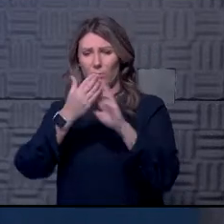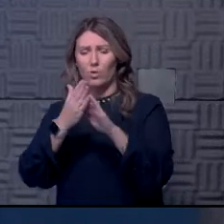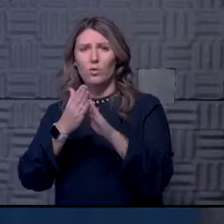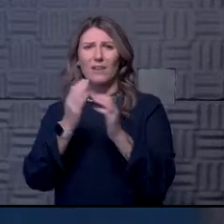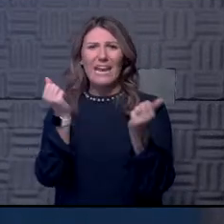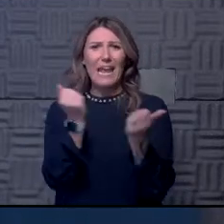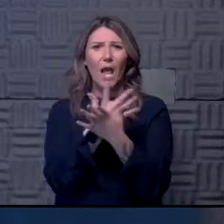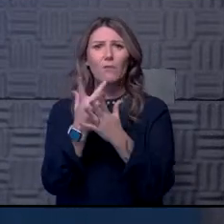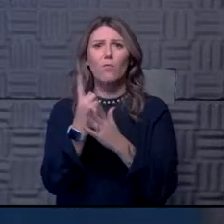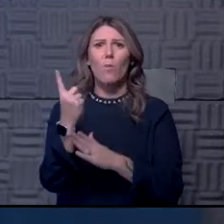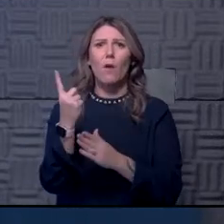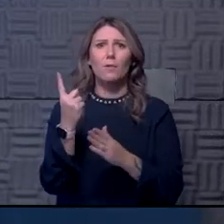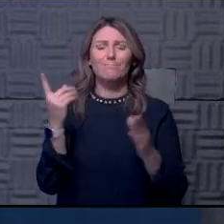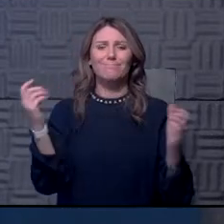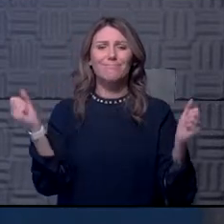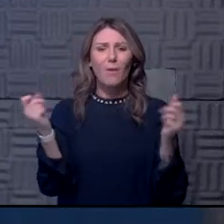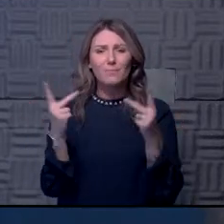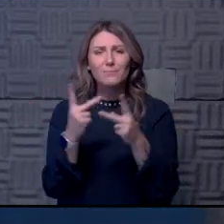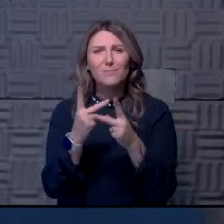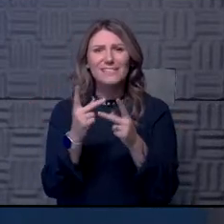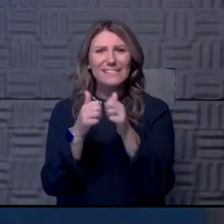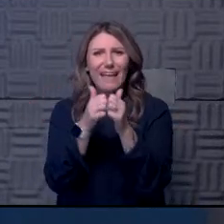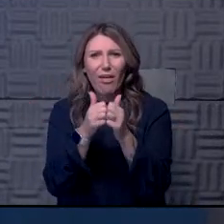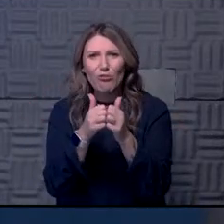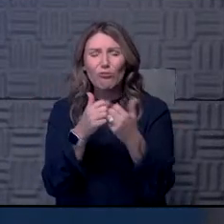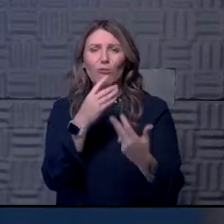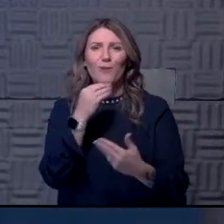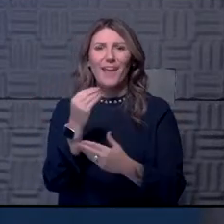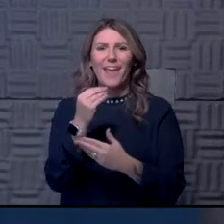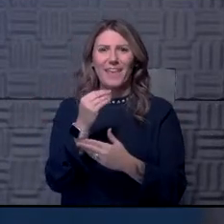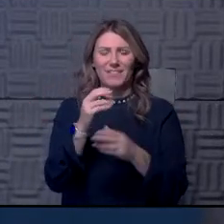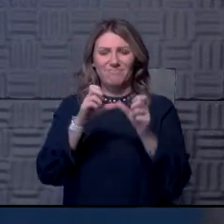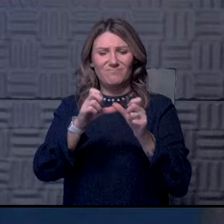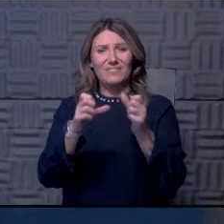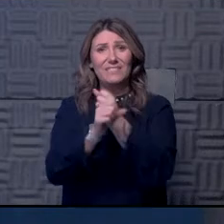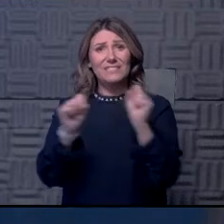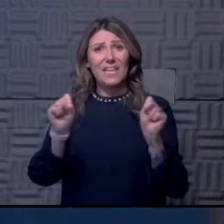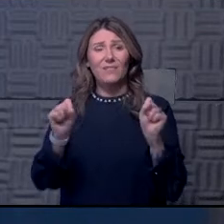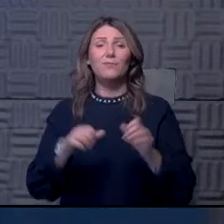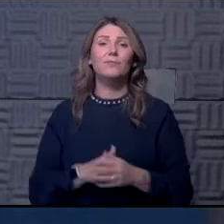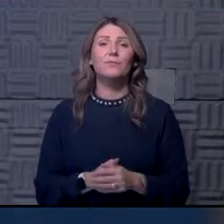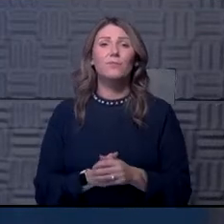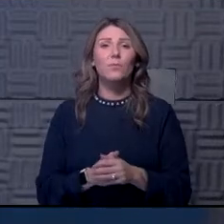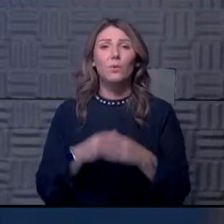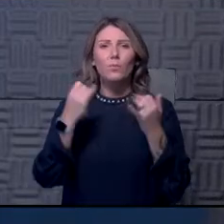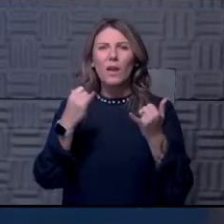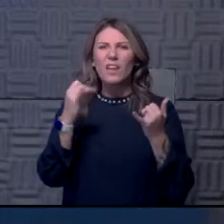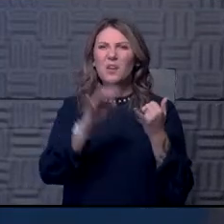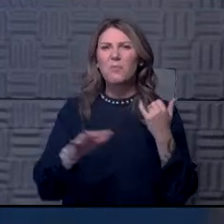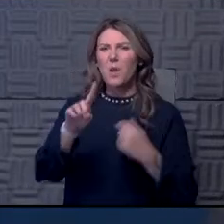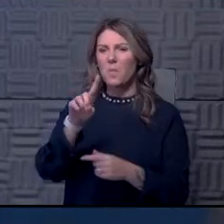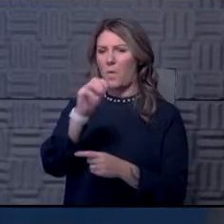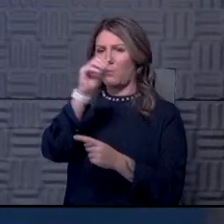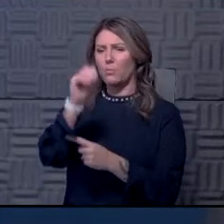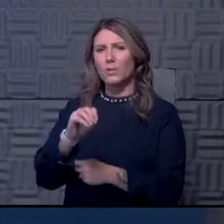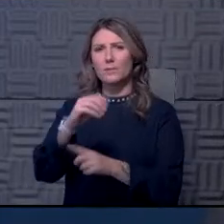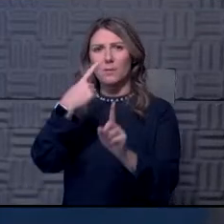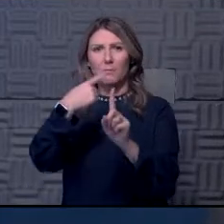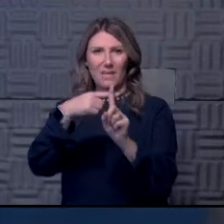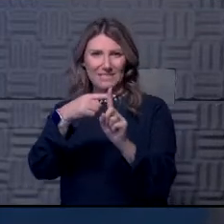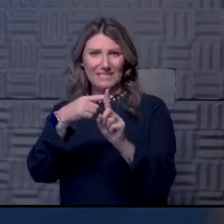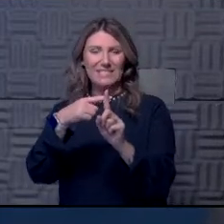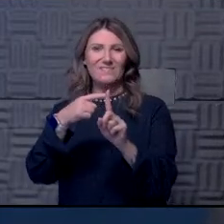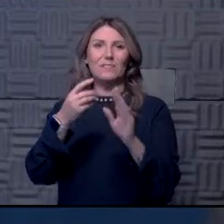come together with common goals in mind about how to keep everybody safe. You know, right now we're right around a 1% positivity rate